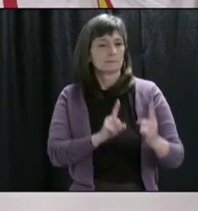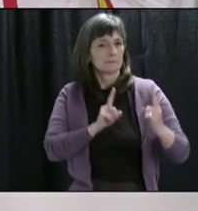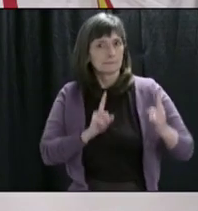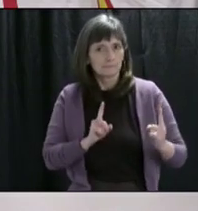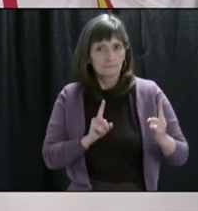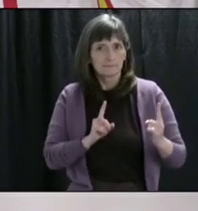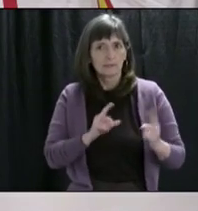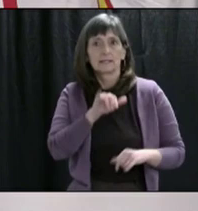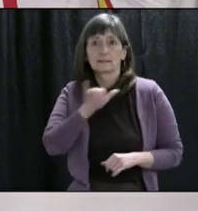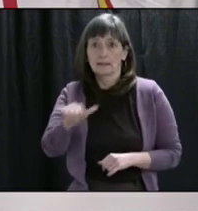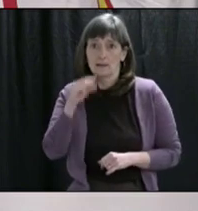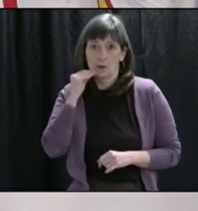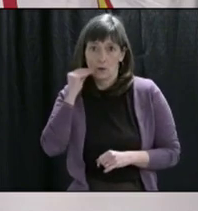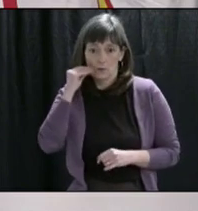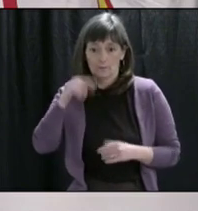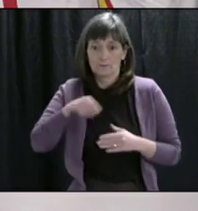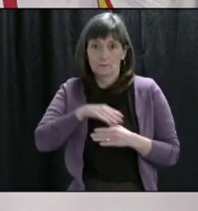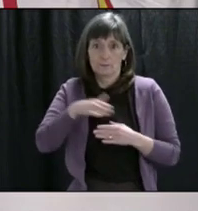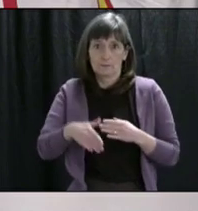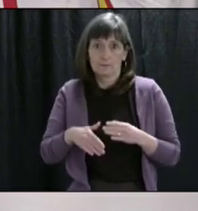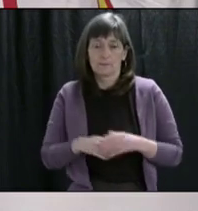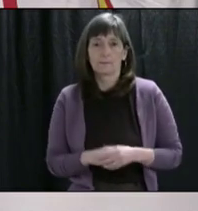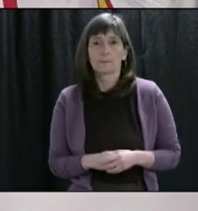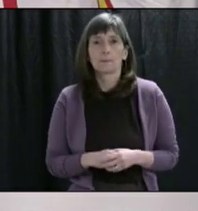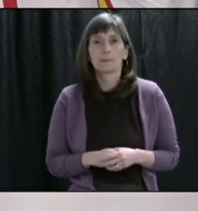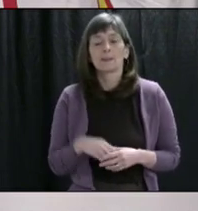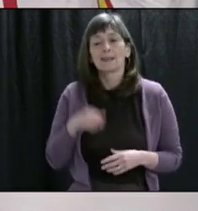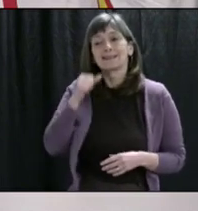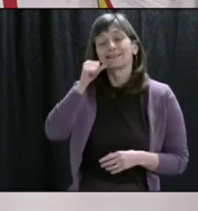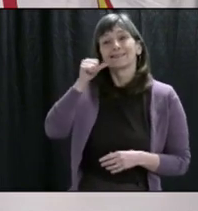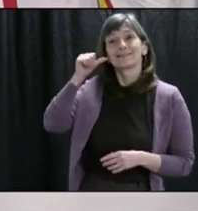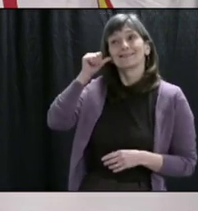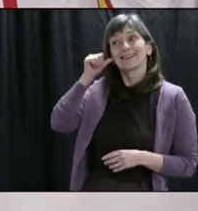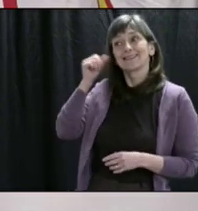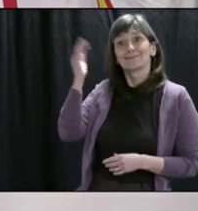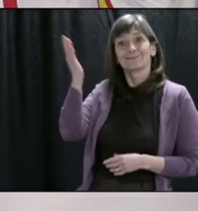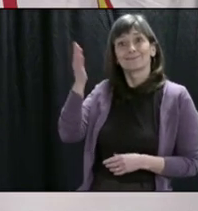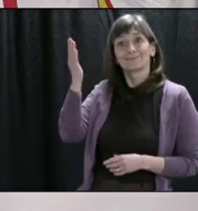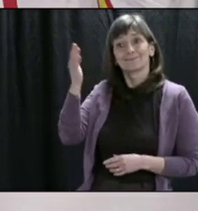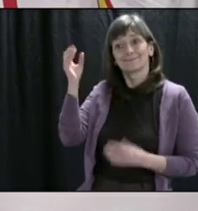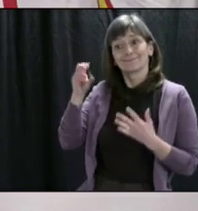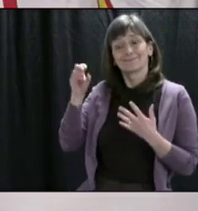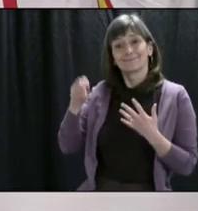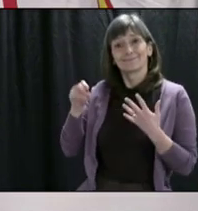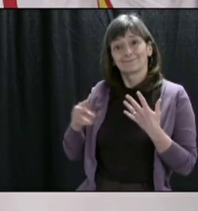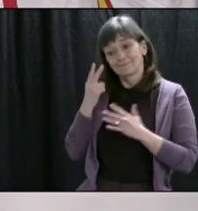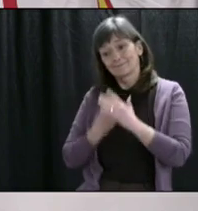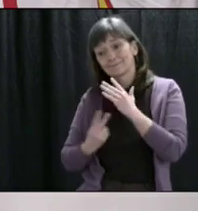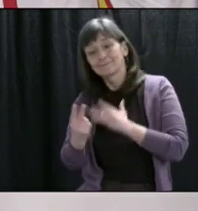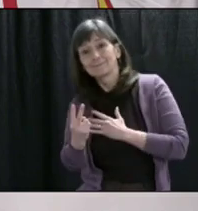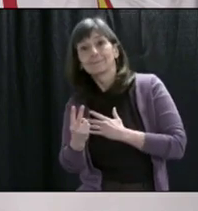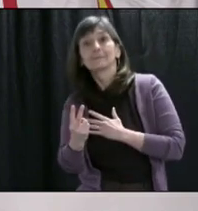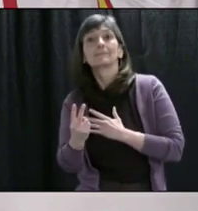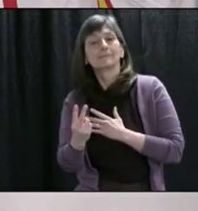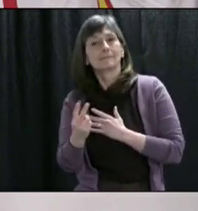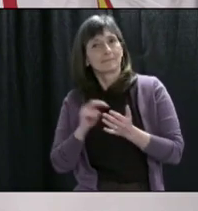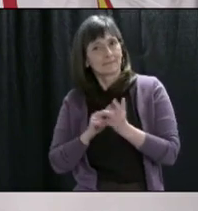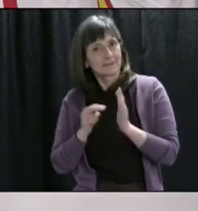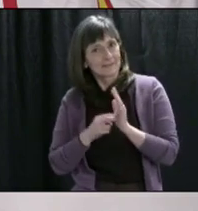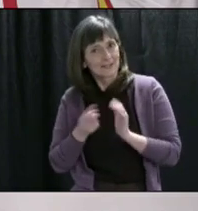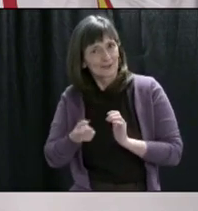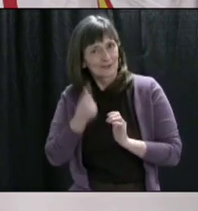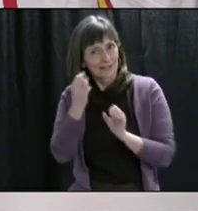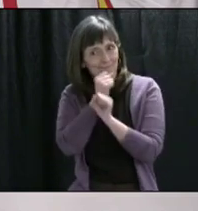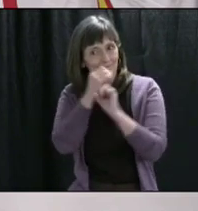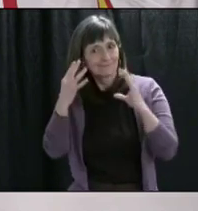in this coming weekend. The presentation shared by Dr. Rahman last evening provided us with some perspective on how COVID